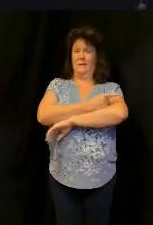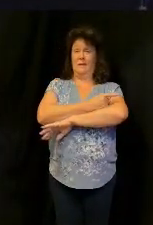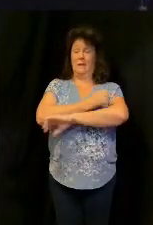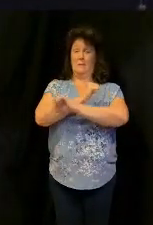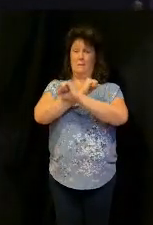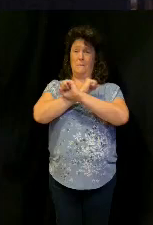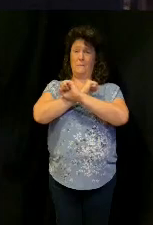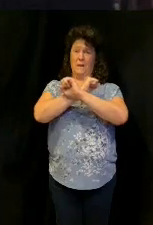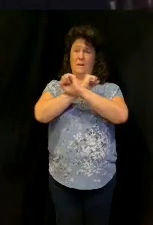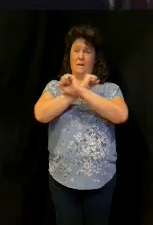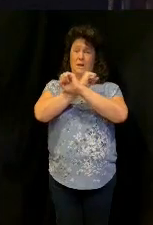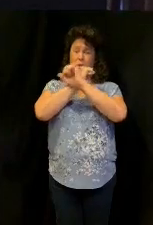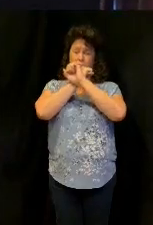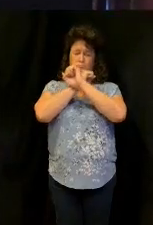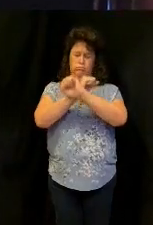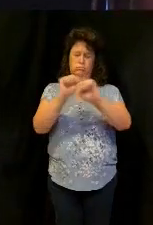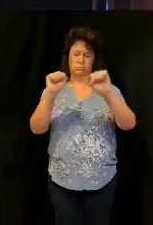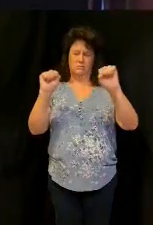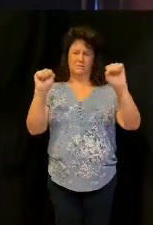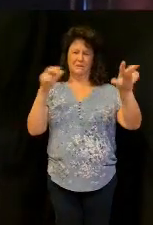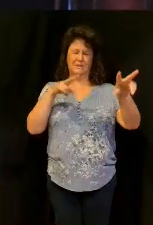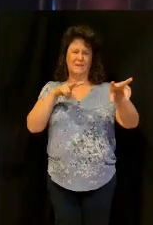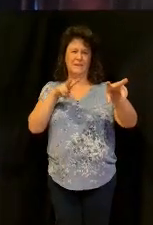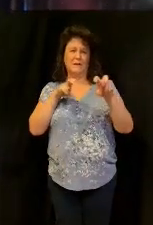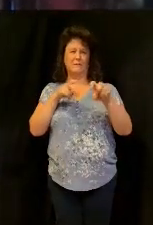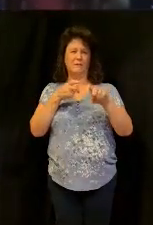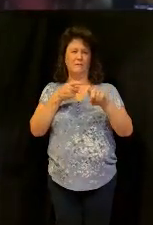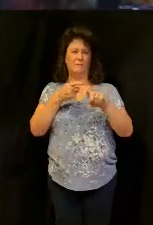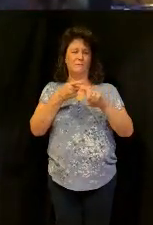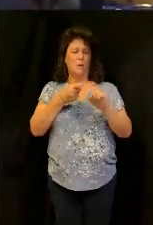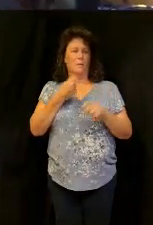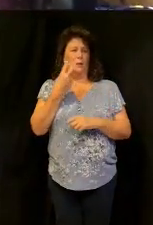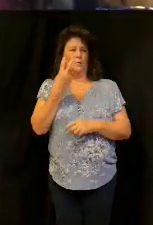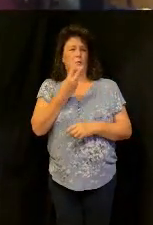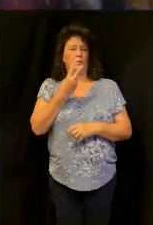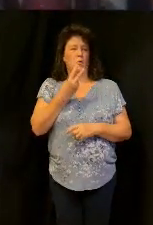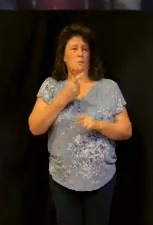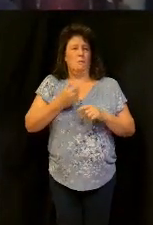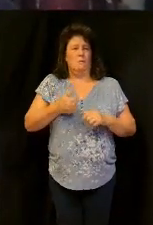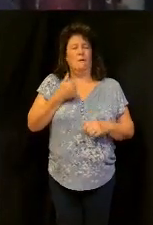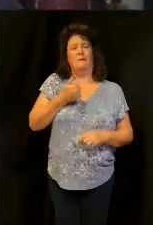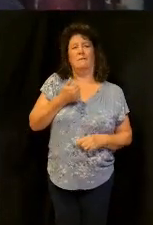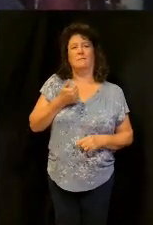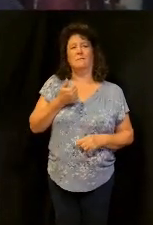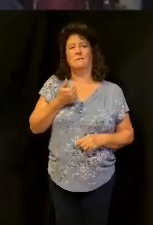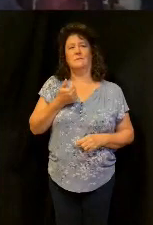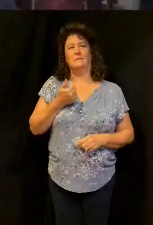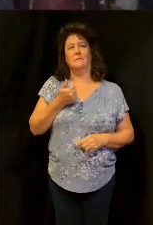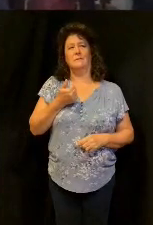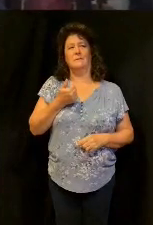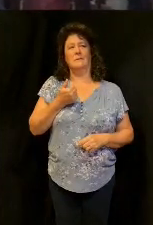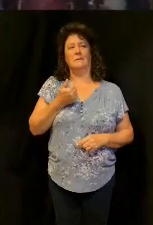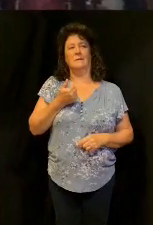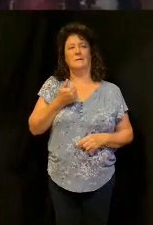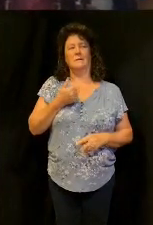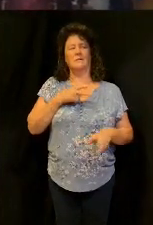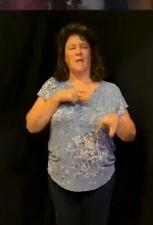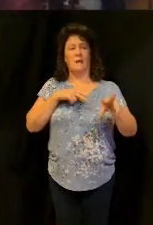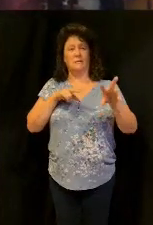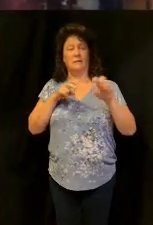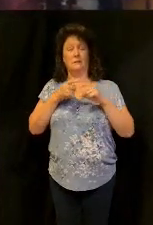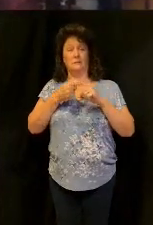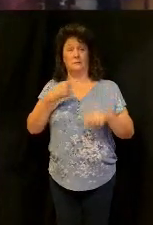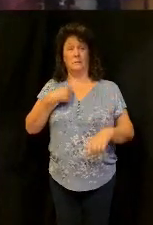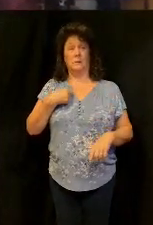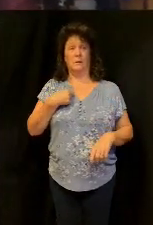two men's life selfishness and and basically what i said it broke off selfishness but it